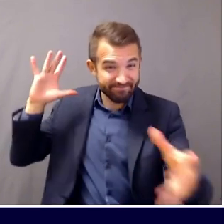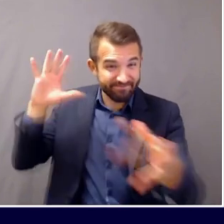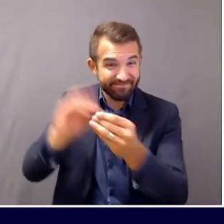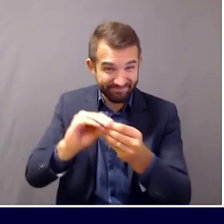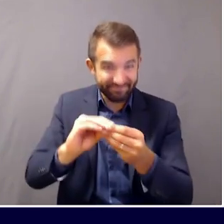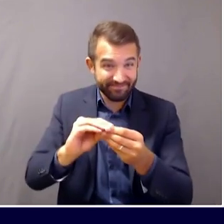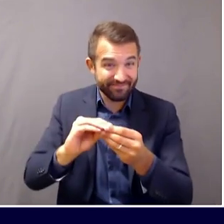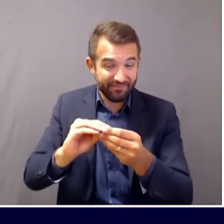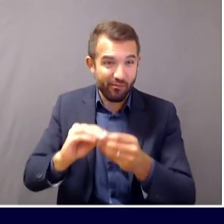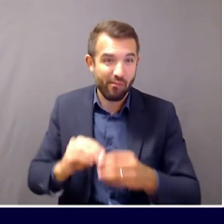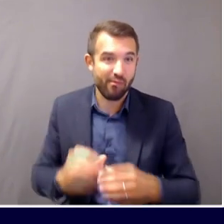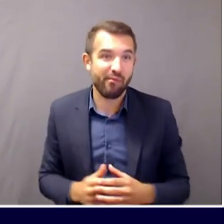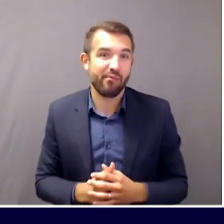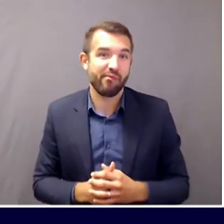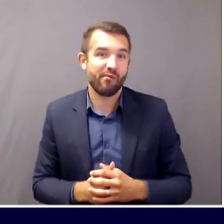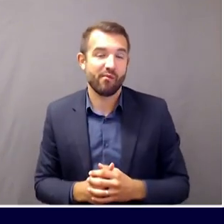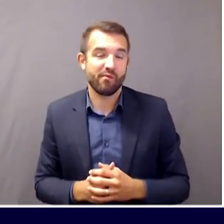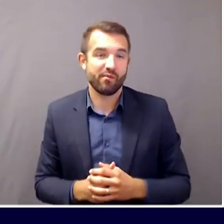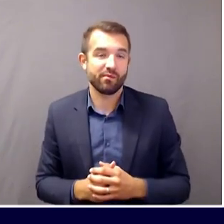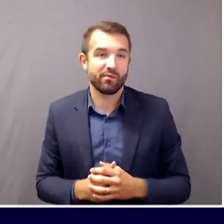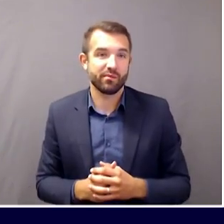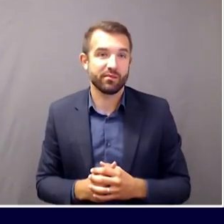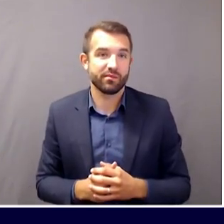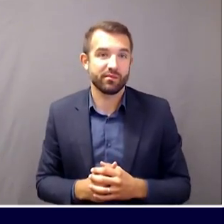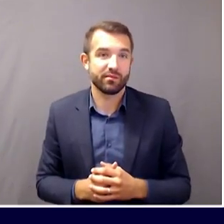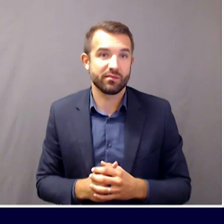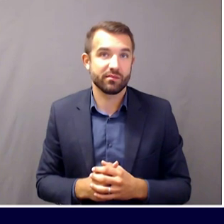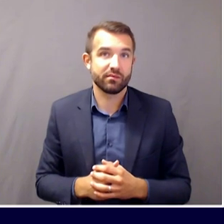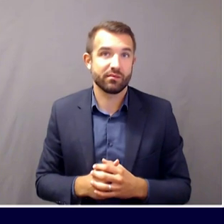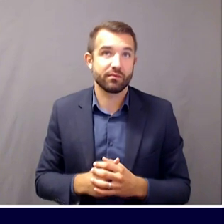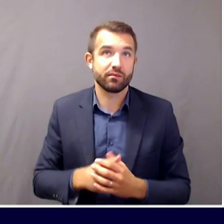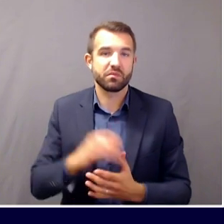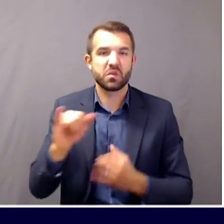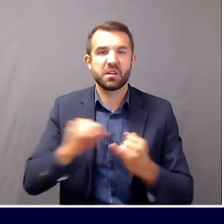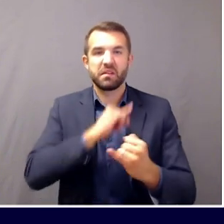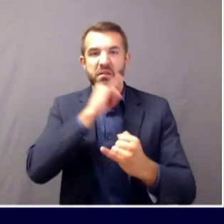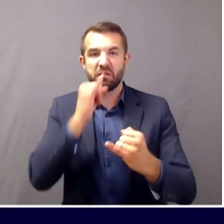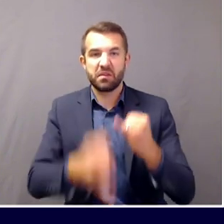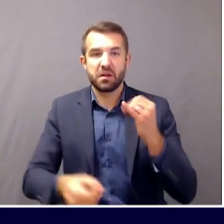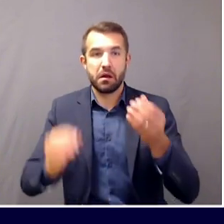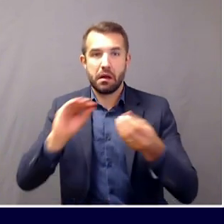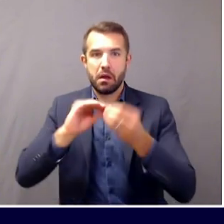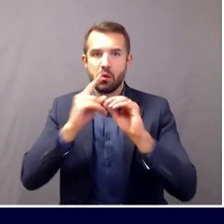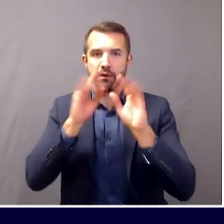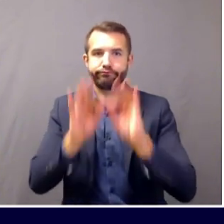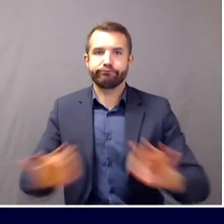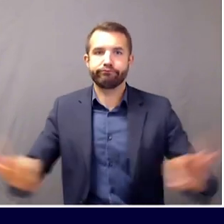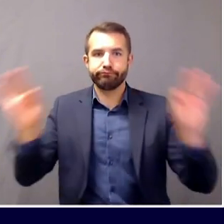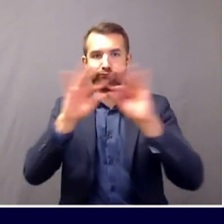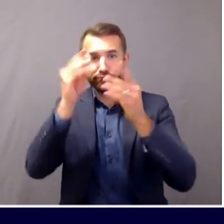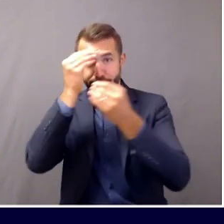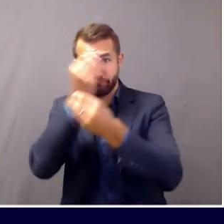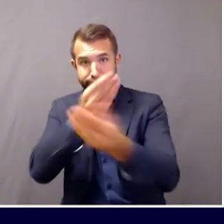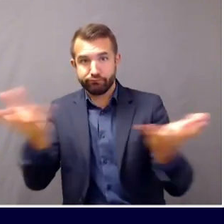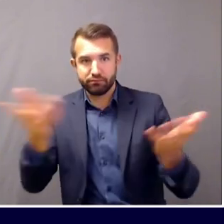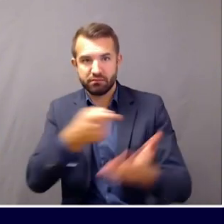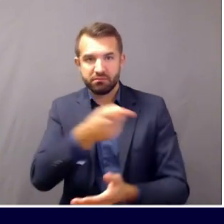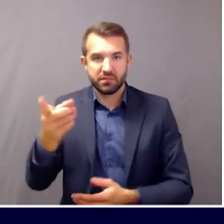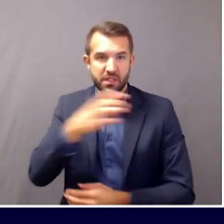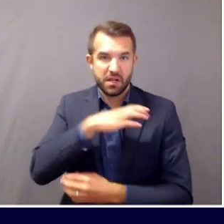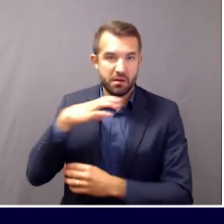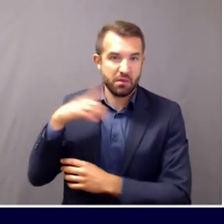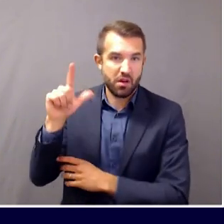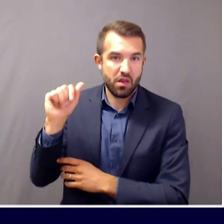I'd like to now turn things over, I'm sorry, one final metric before I turn things over to Commissioner Lambrue, in terms of our testing volume.